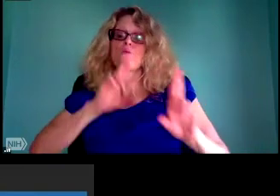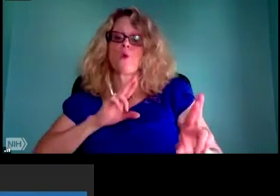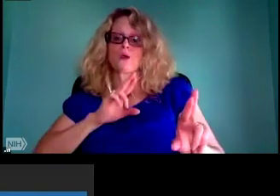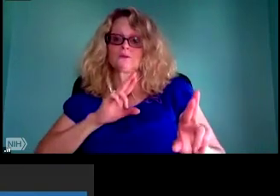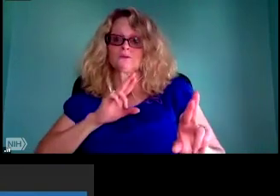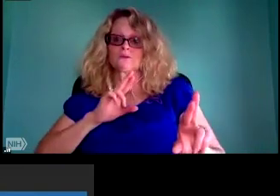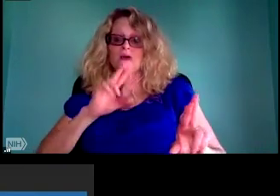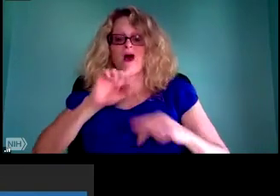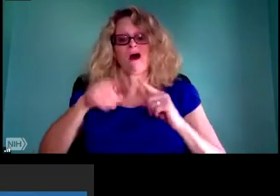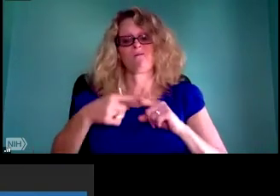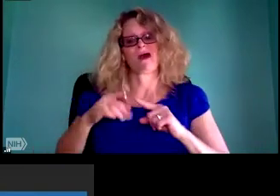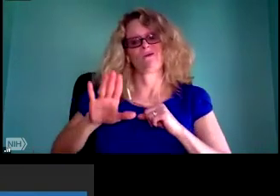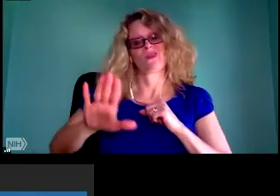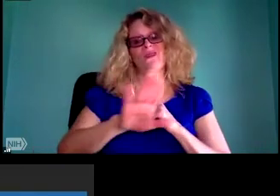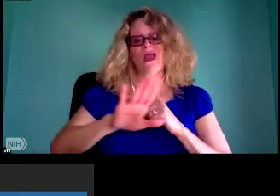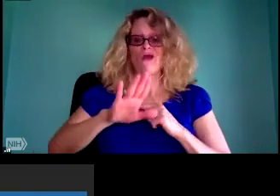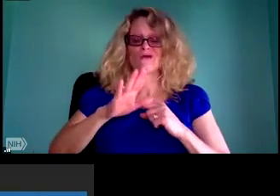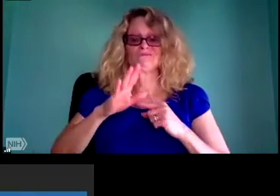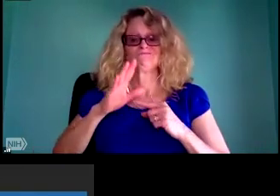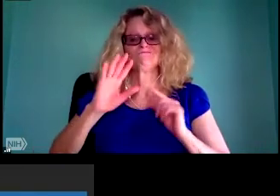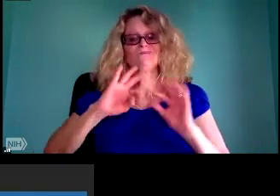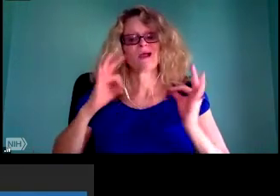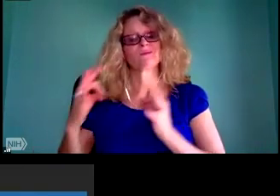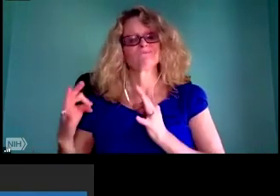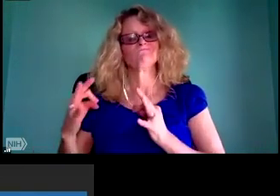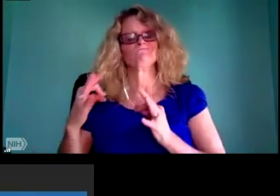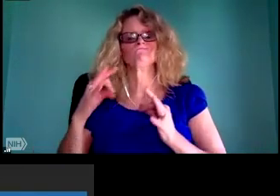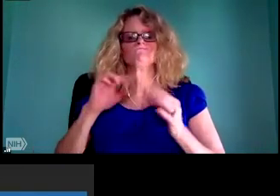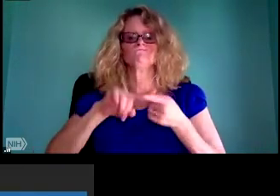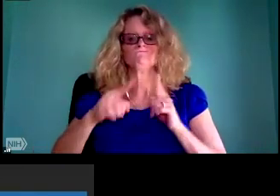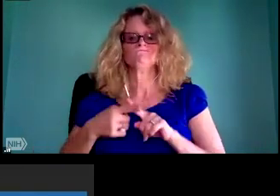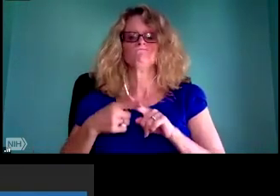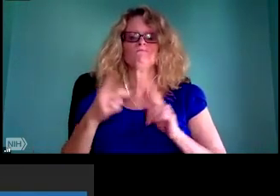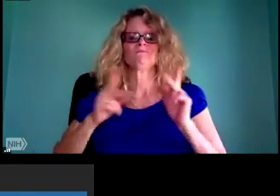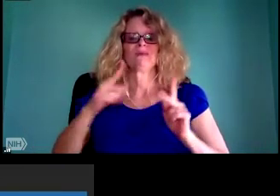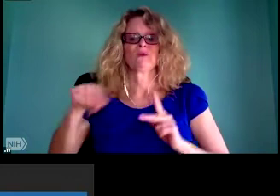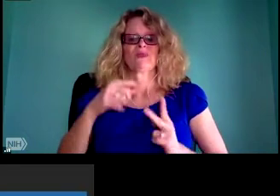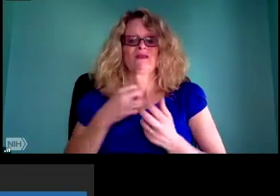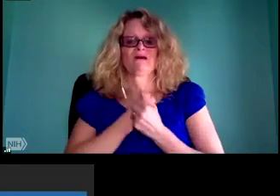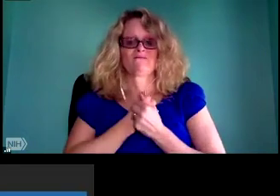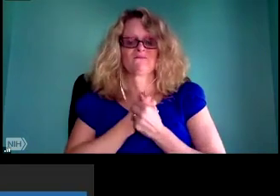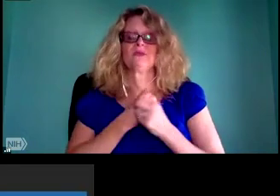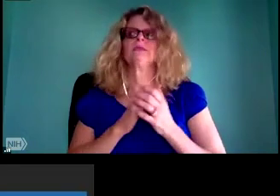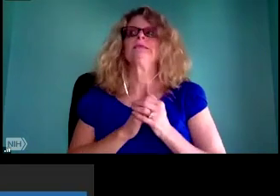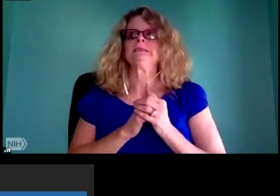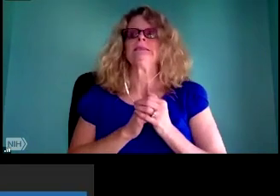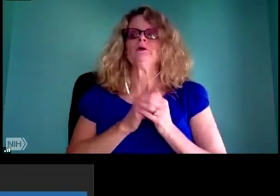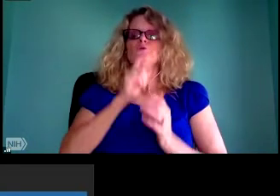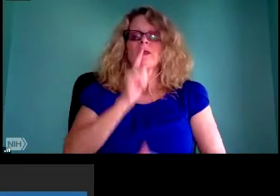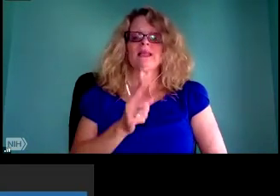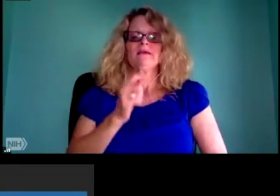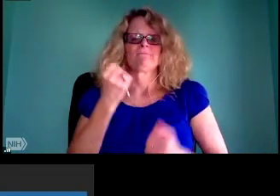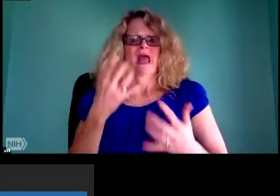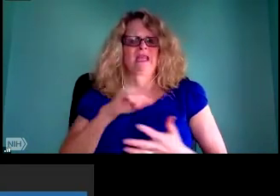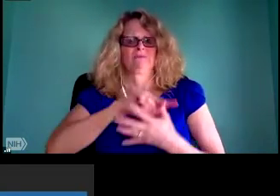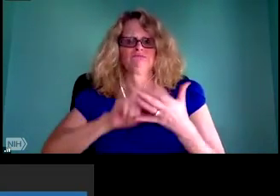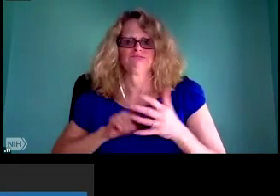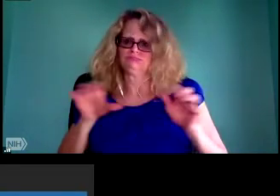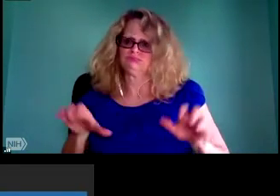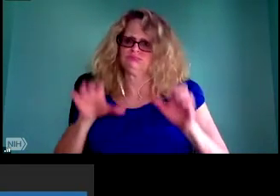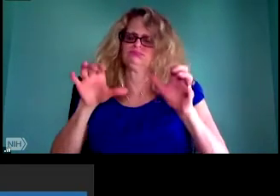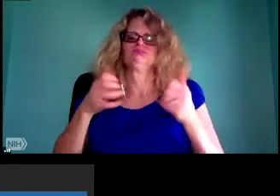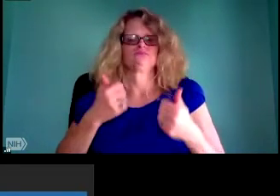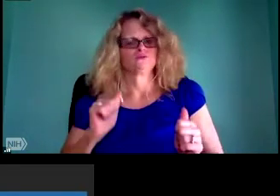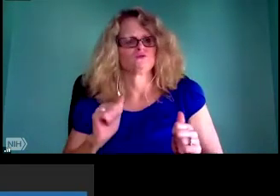deserving of partnership and support, and I want to make sure that you know about them. For us at UCLA,